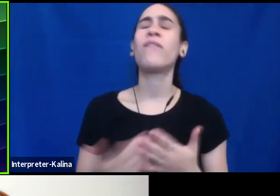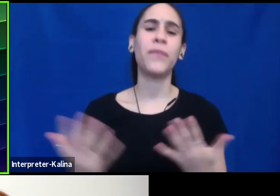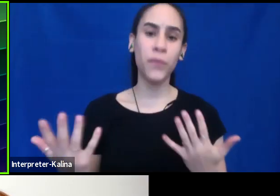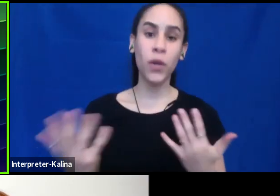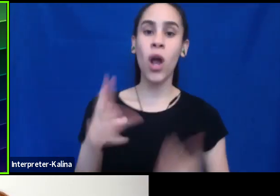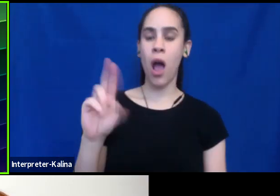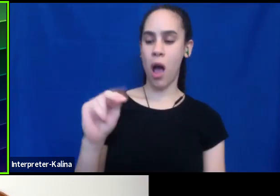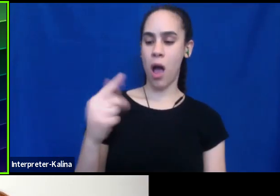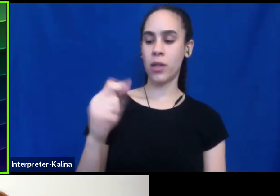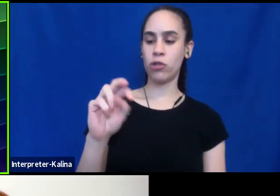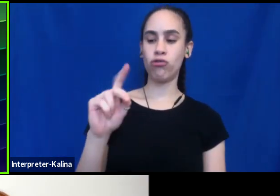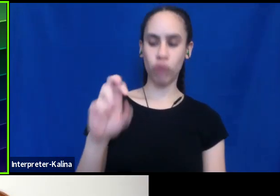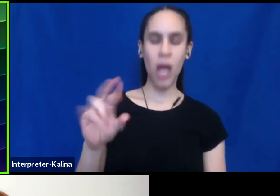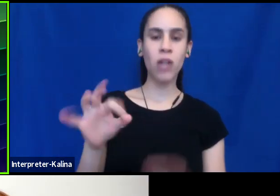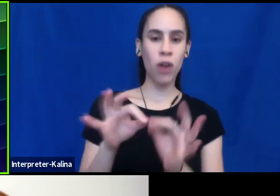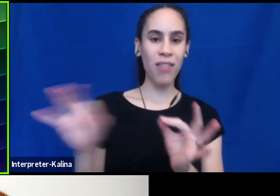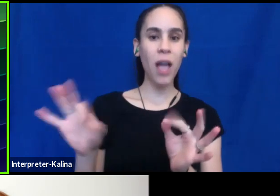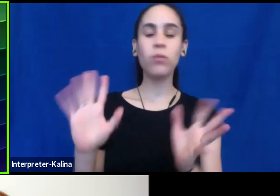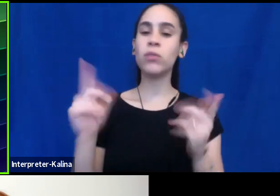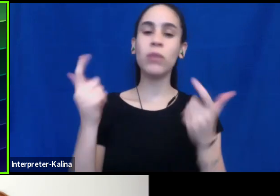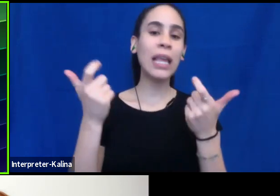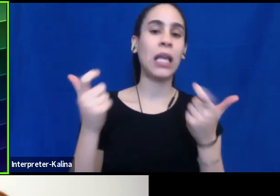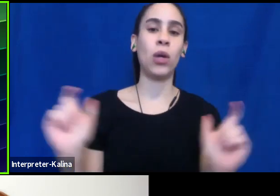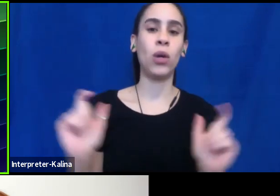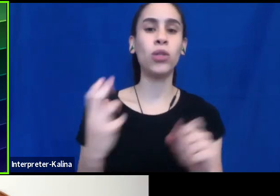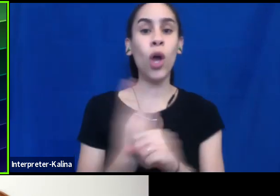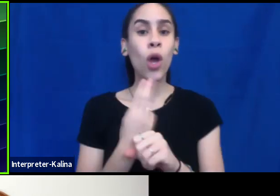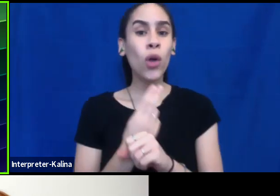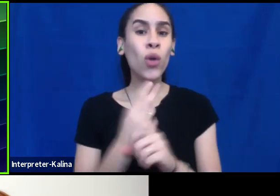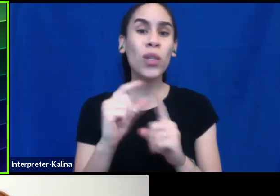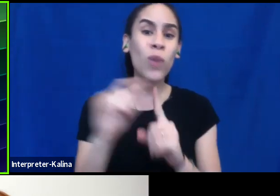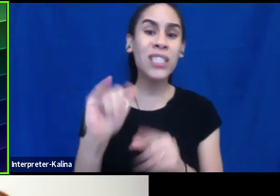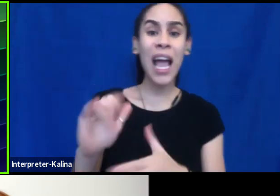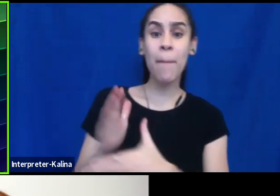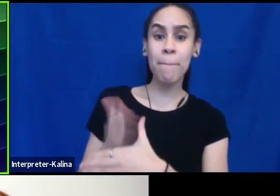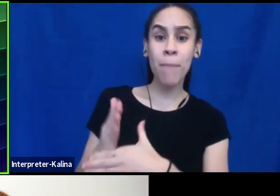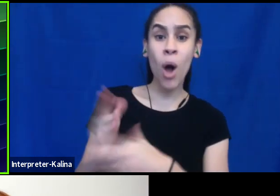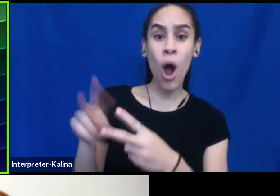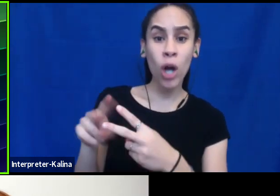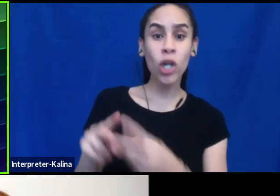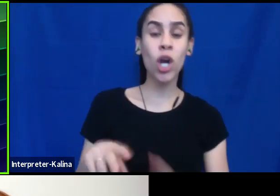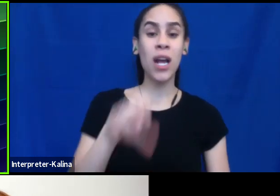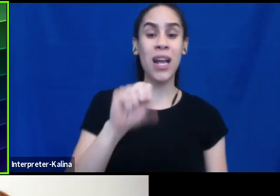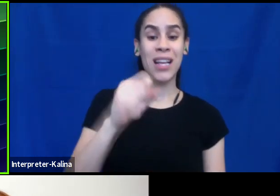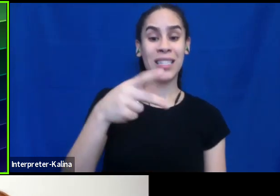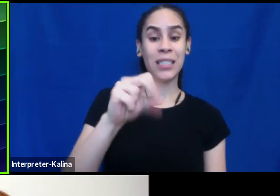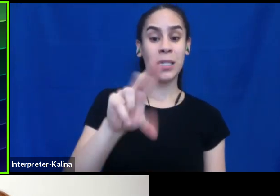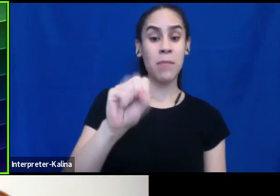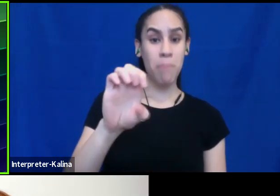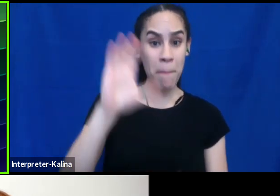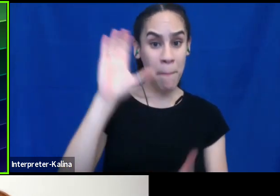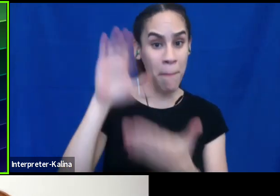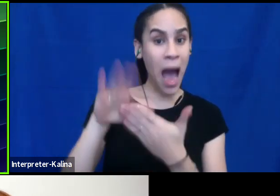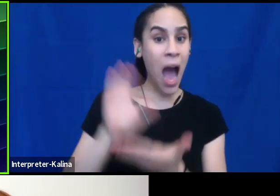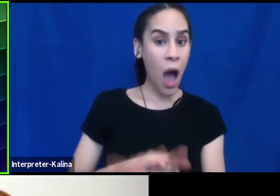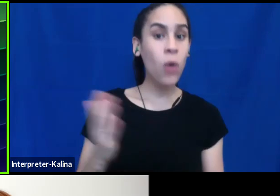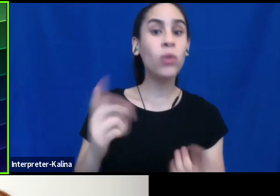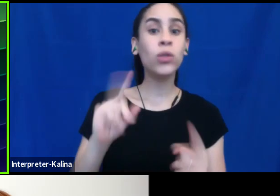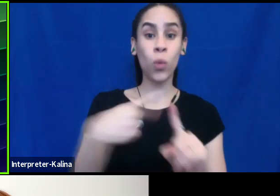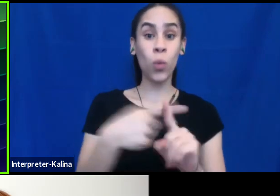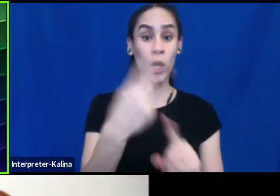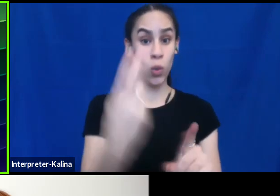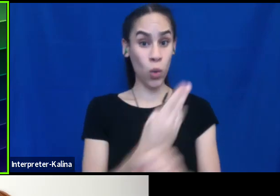language is, is really huge. I mean, use words like partner use word like spouse. Um, what you're saying when you use those terms